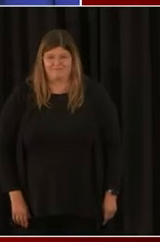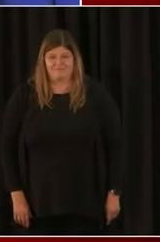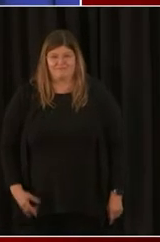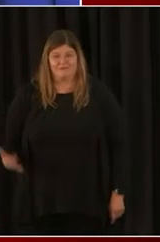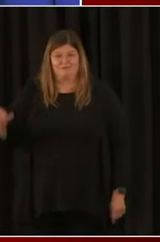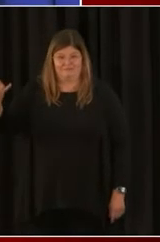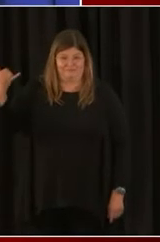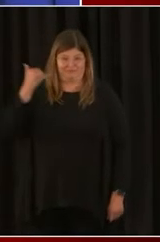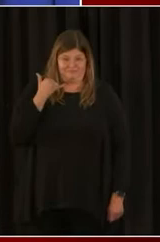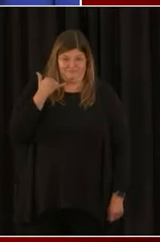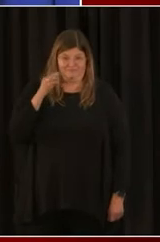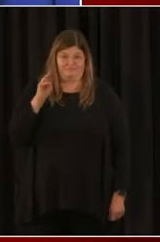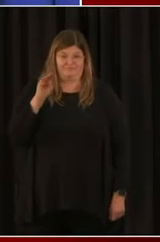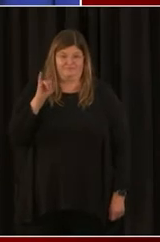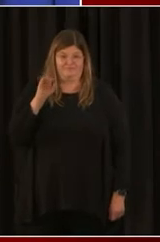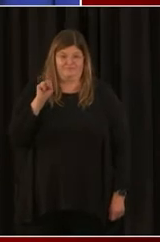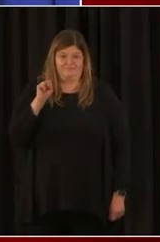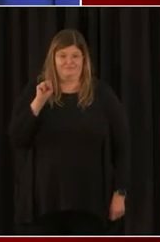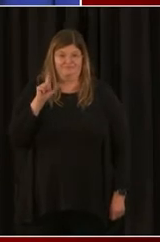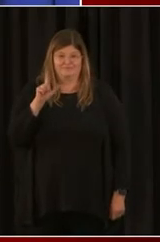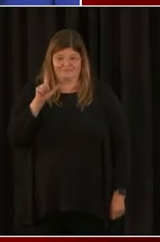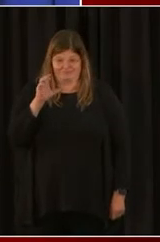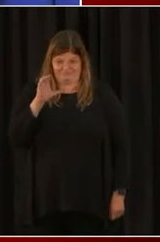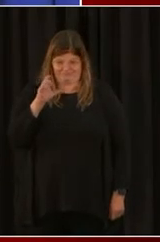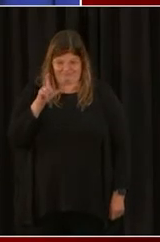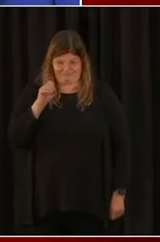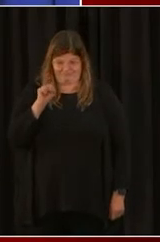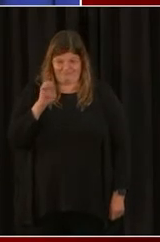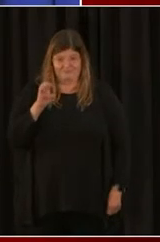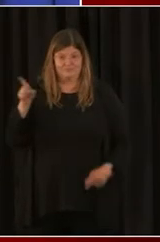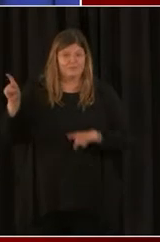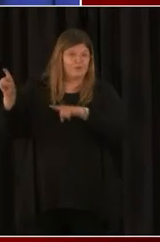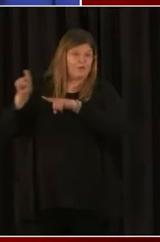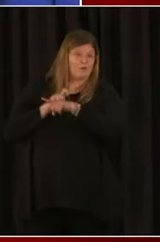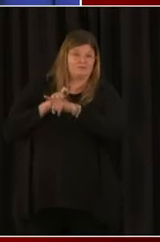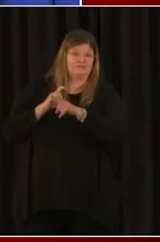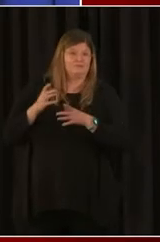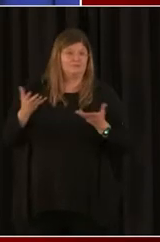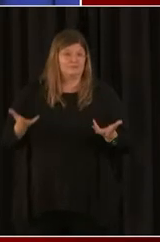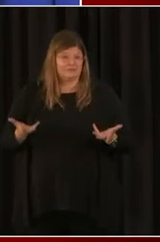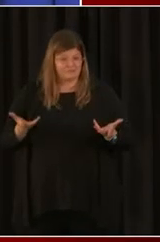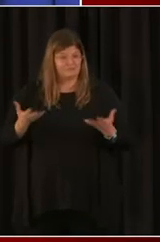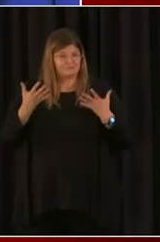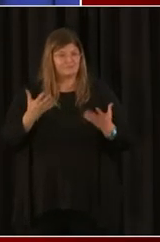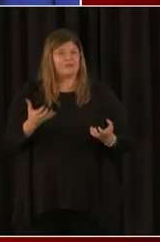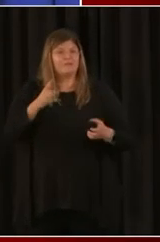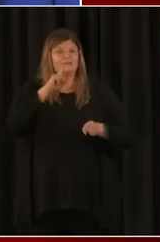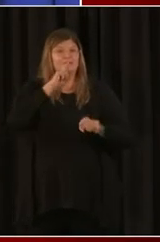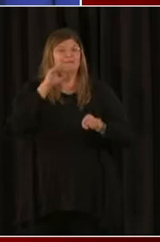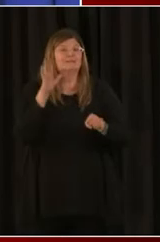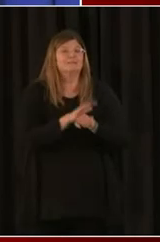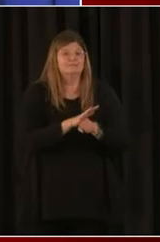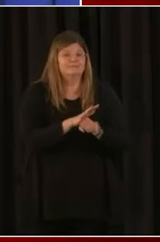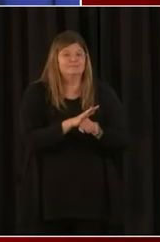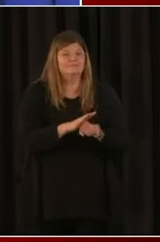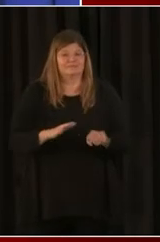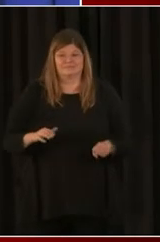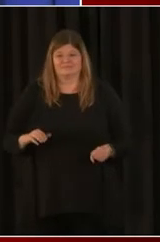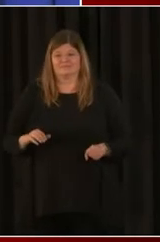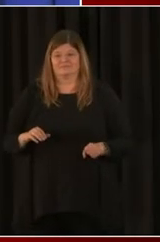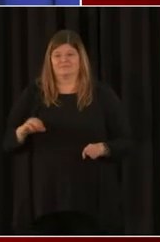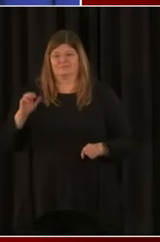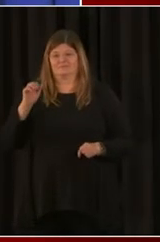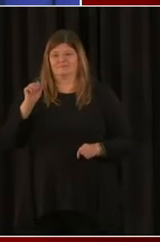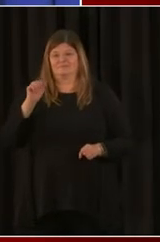Ms. Lacoste, who called in about seeking confirmation about the SBA